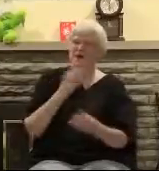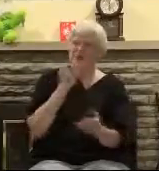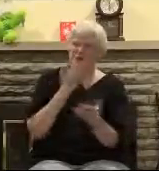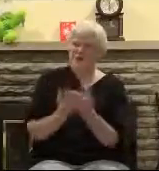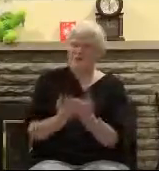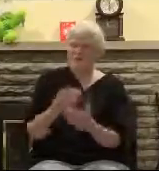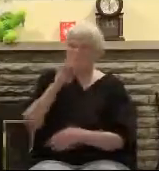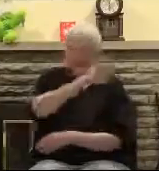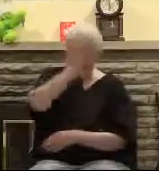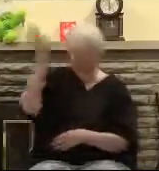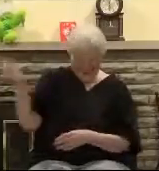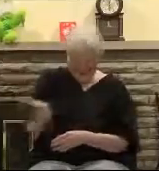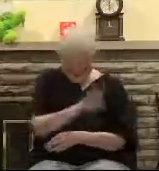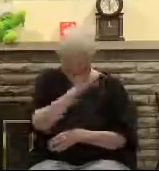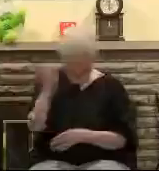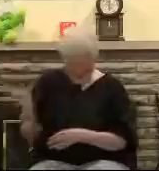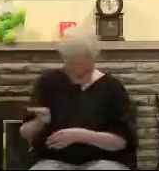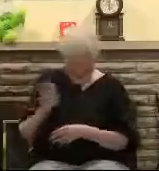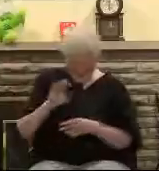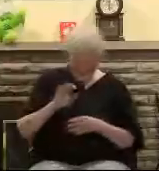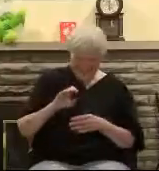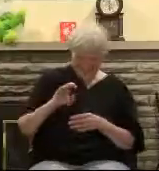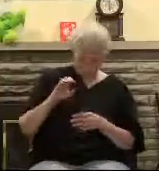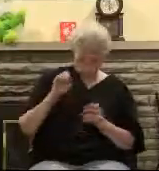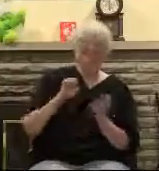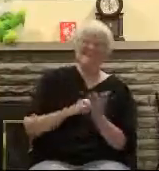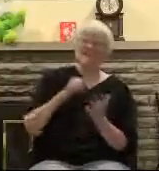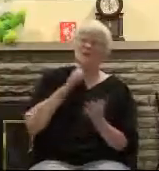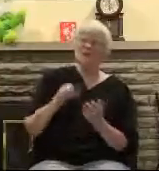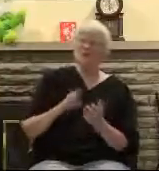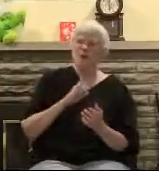That's why we don't come over here on Friday night and have a candlelight service and chant.